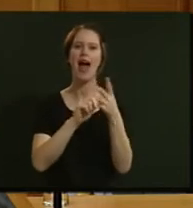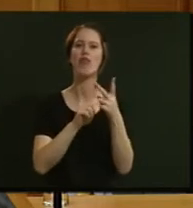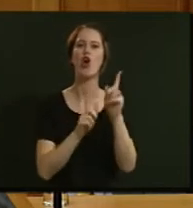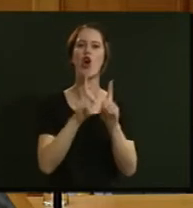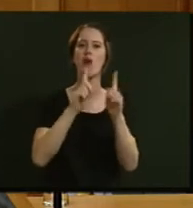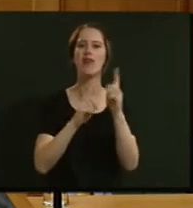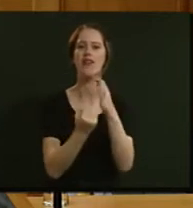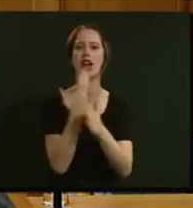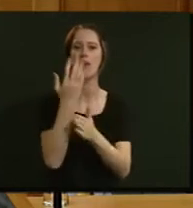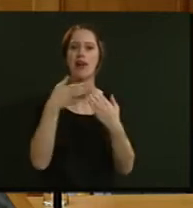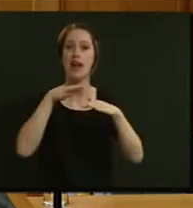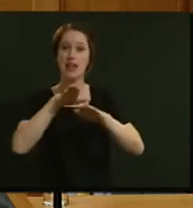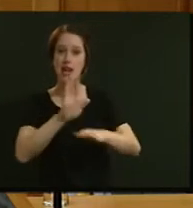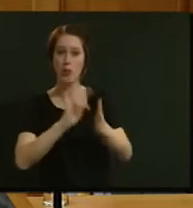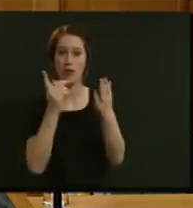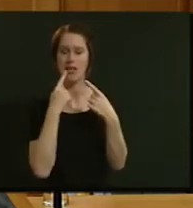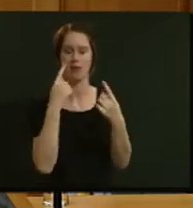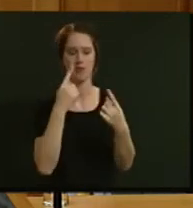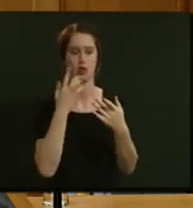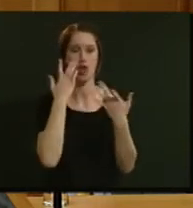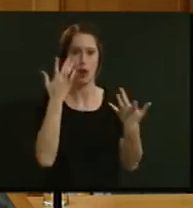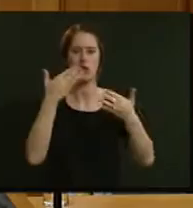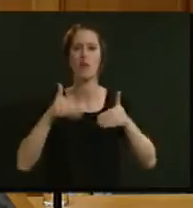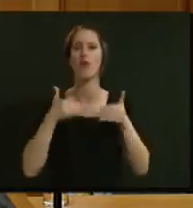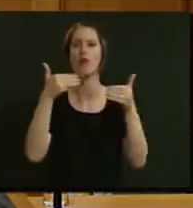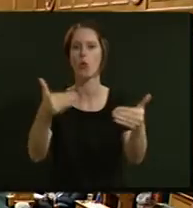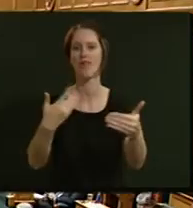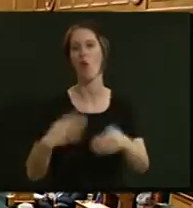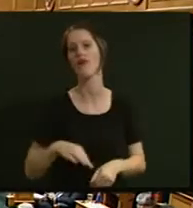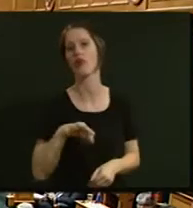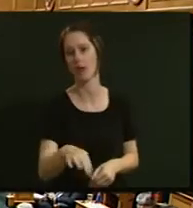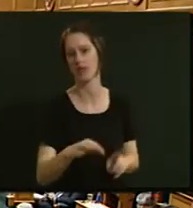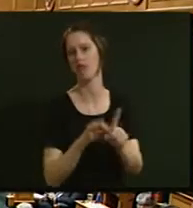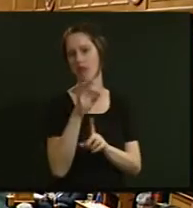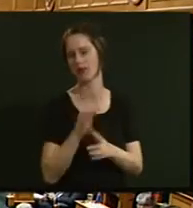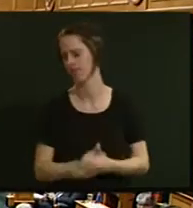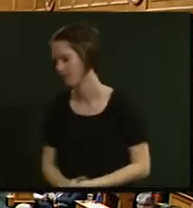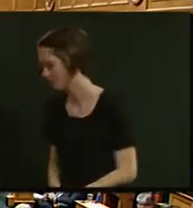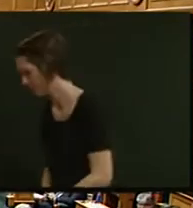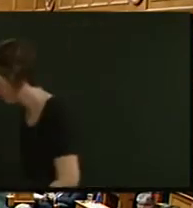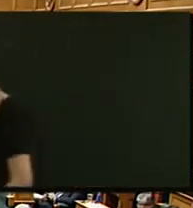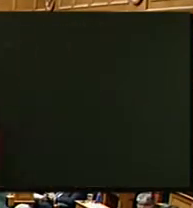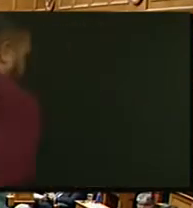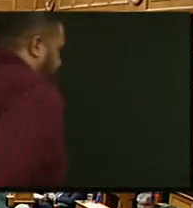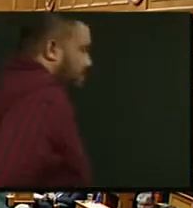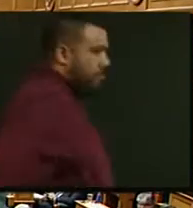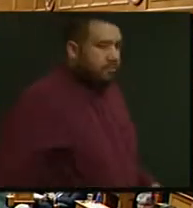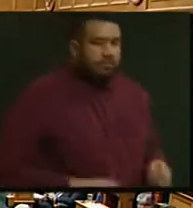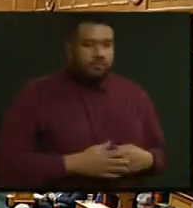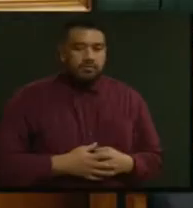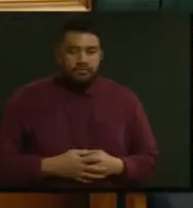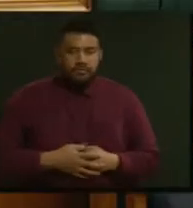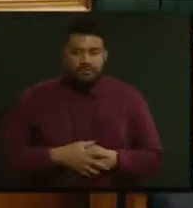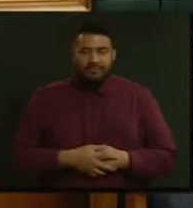national policy statement show the way forward on improving affordability. Supplementary. Supplementary question, Phil